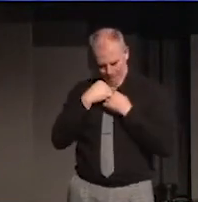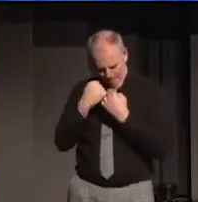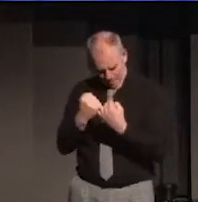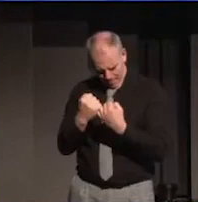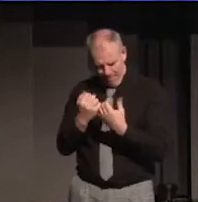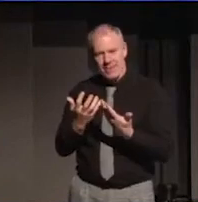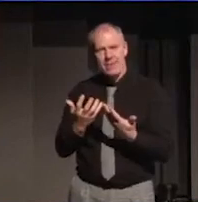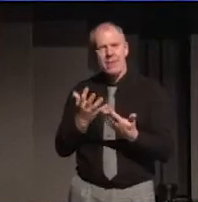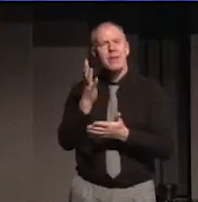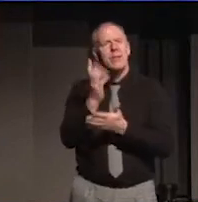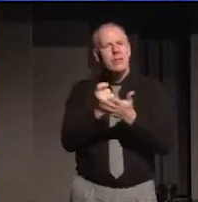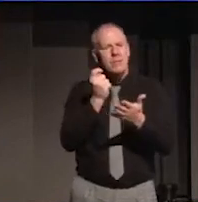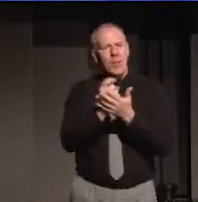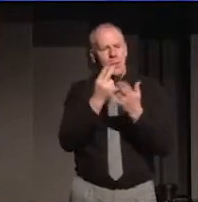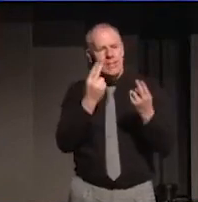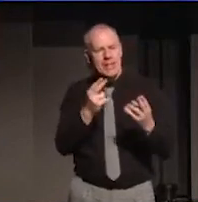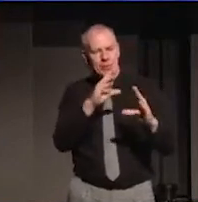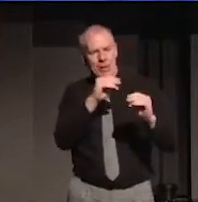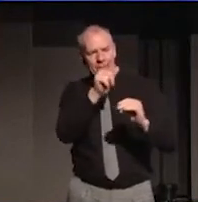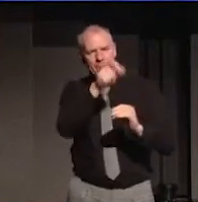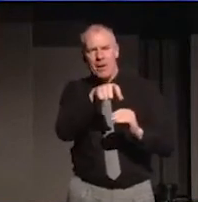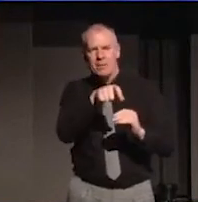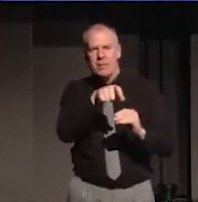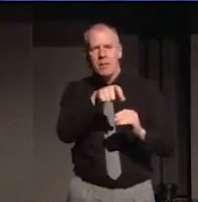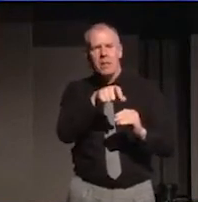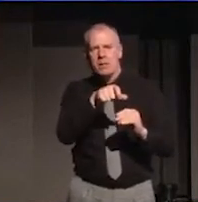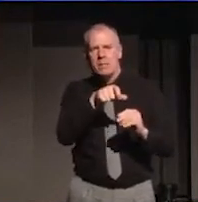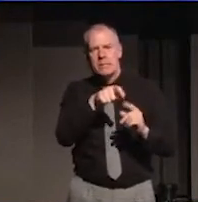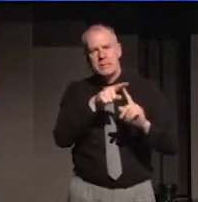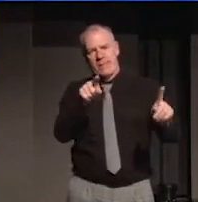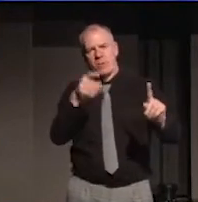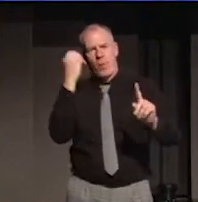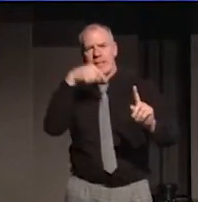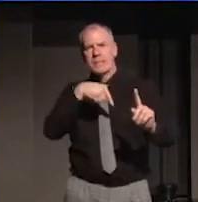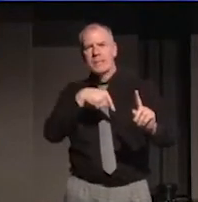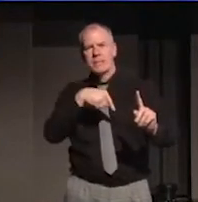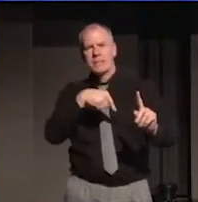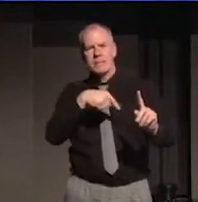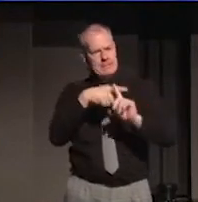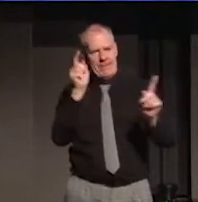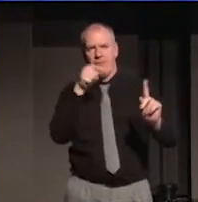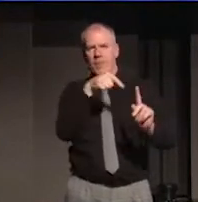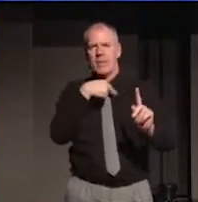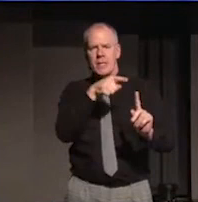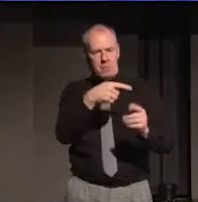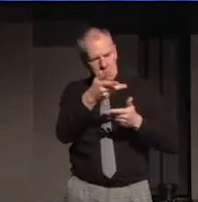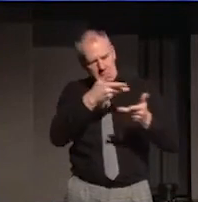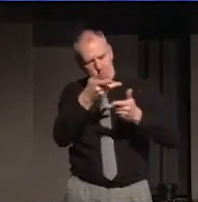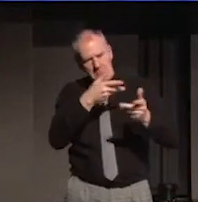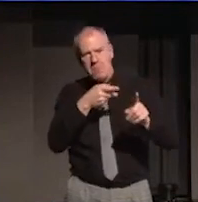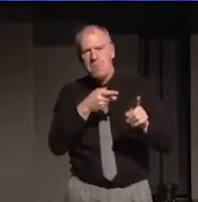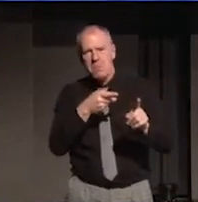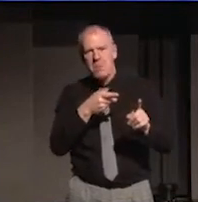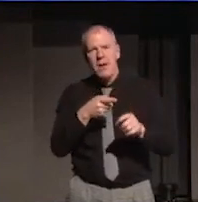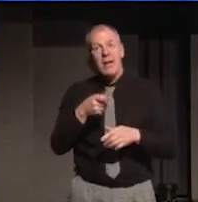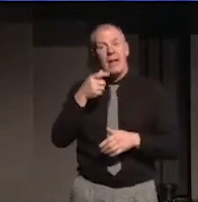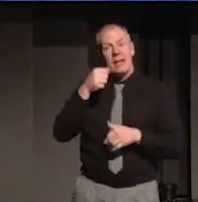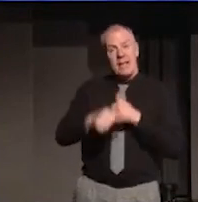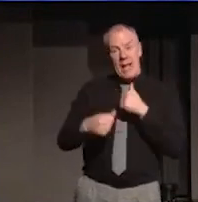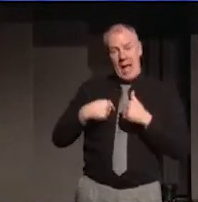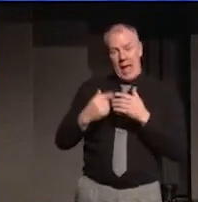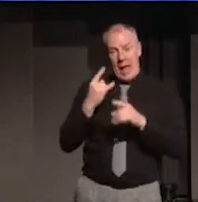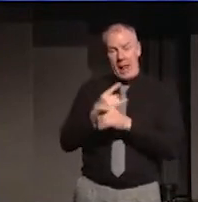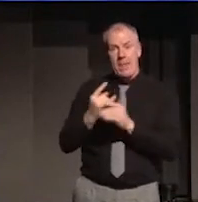Sometimes we need to talk to people who don't fold our own opinions back on us. The day I helped build the